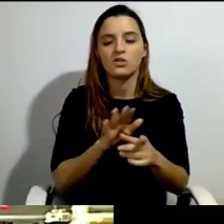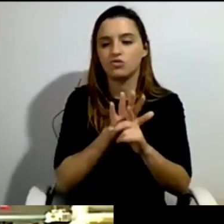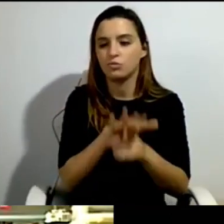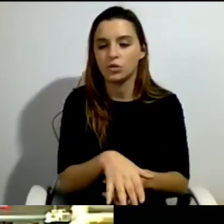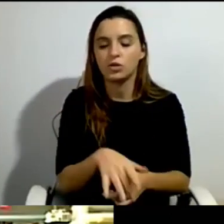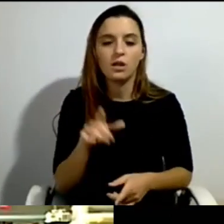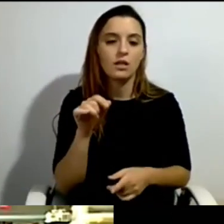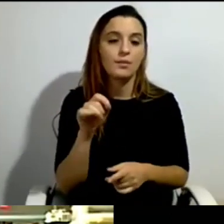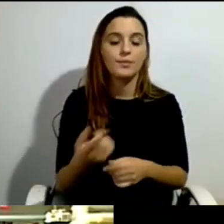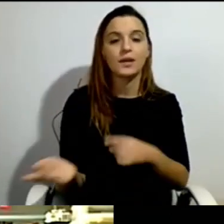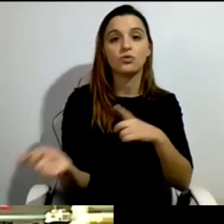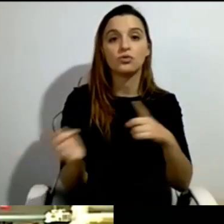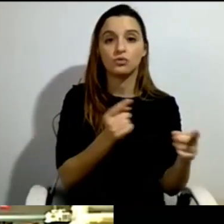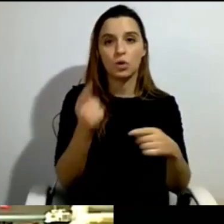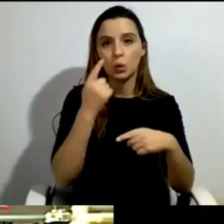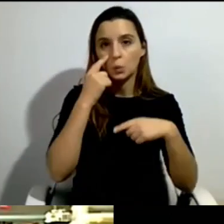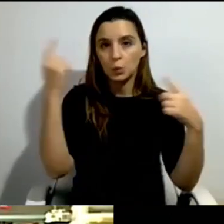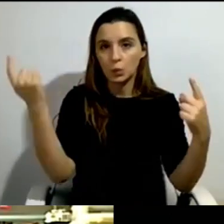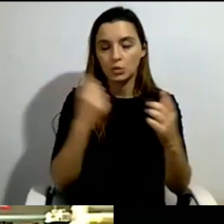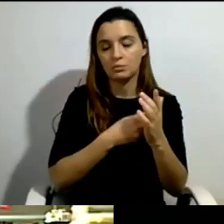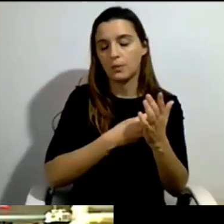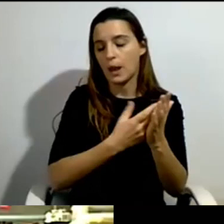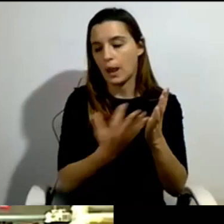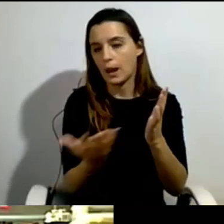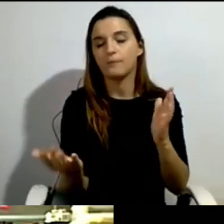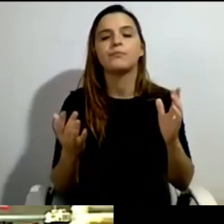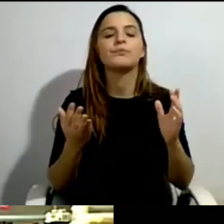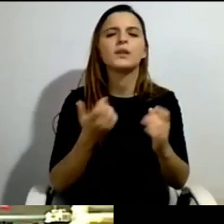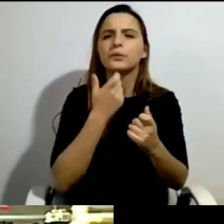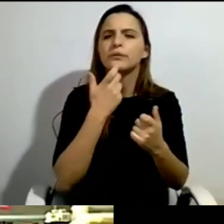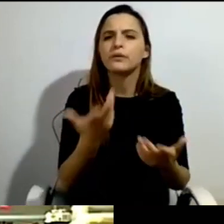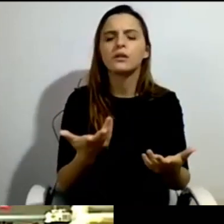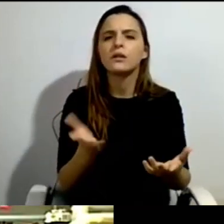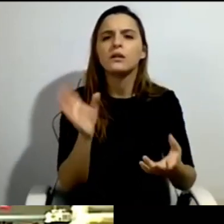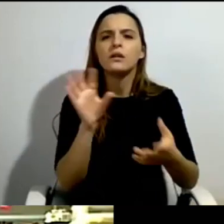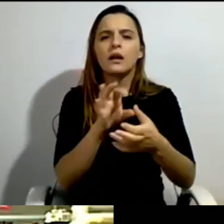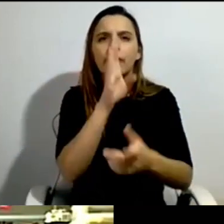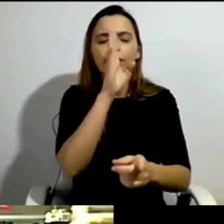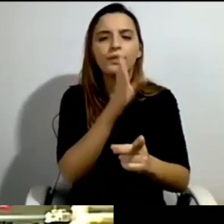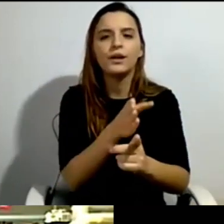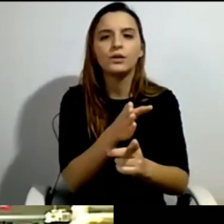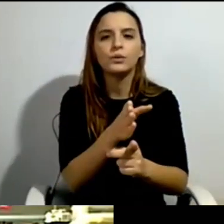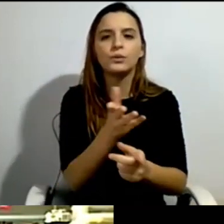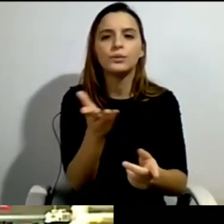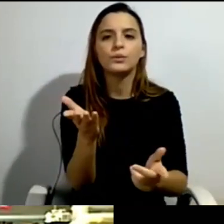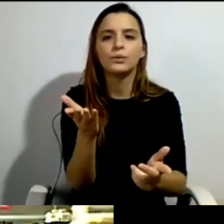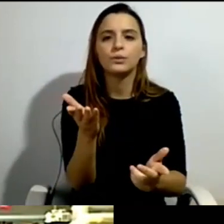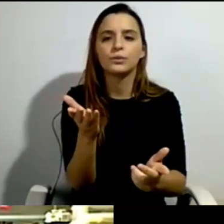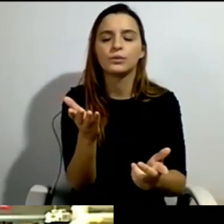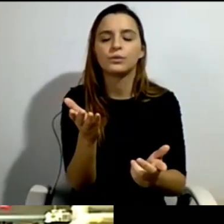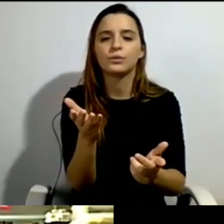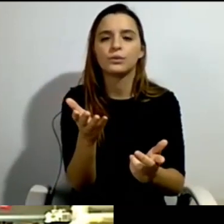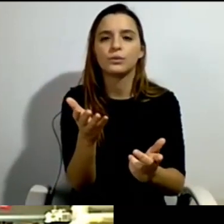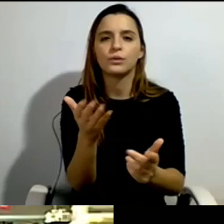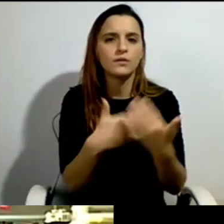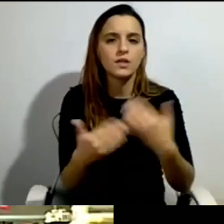All these things are not directly related to disability, to personal assistance, but they are very important. I mean, if you don't have